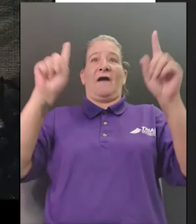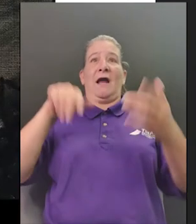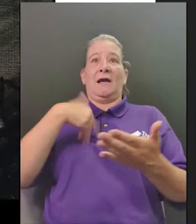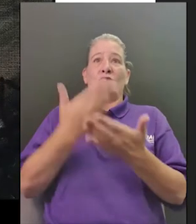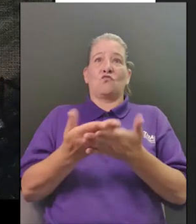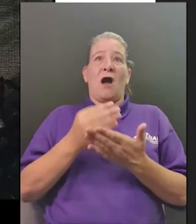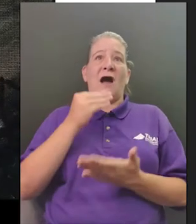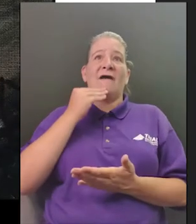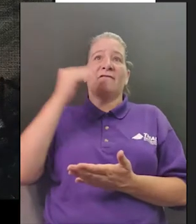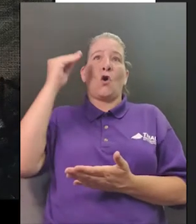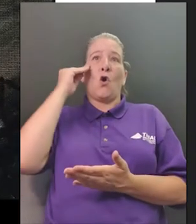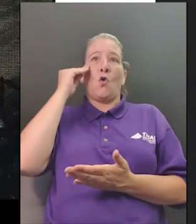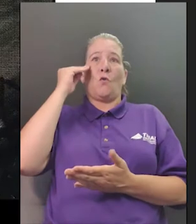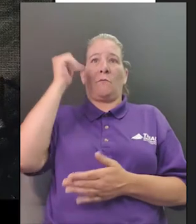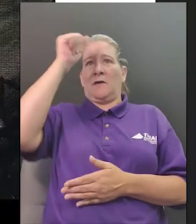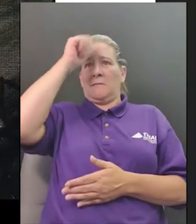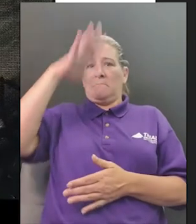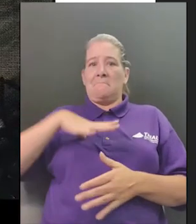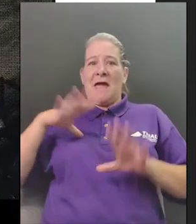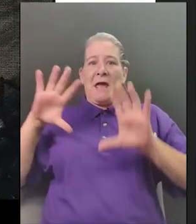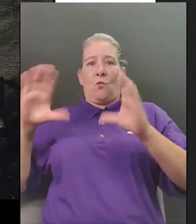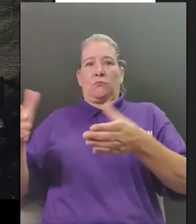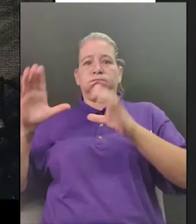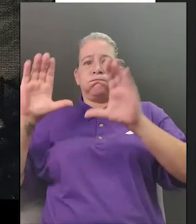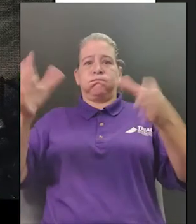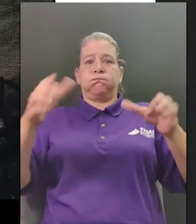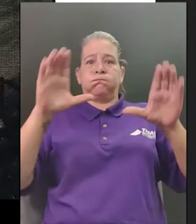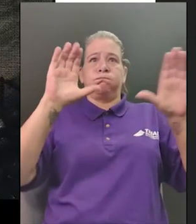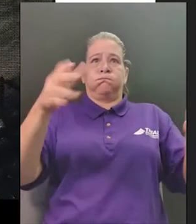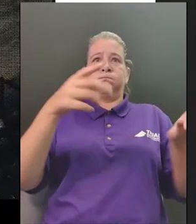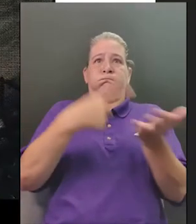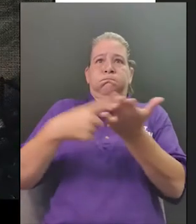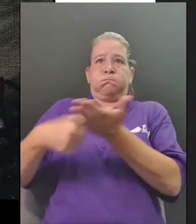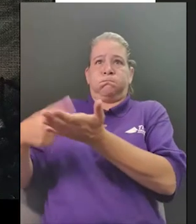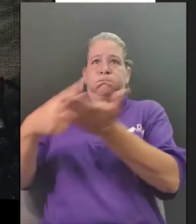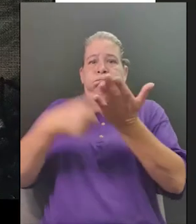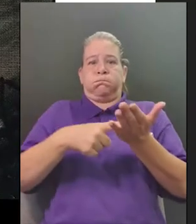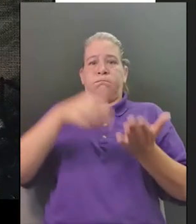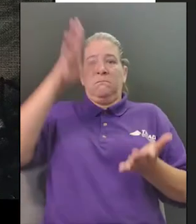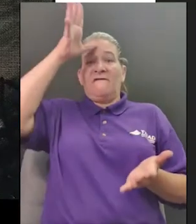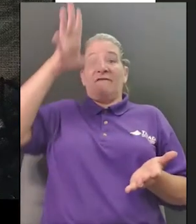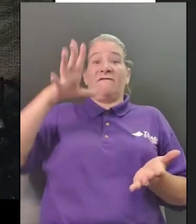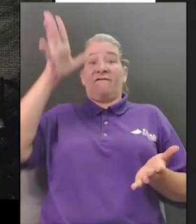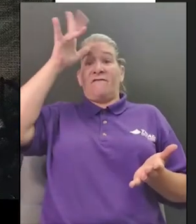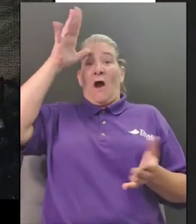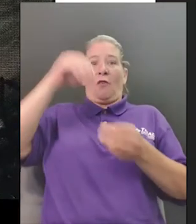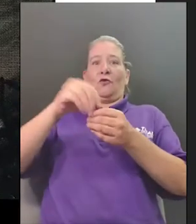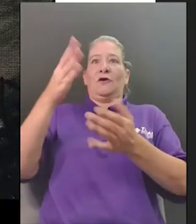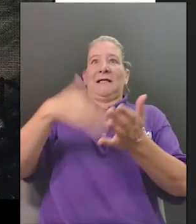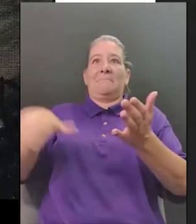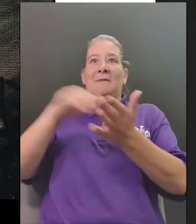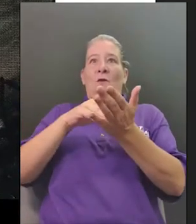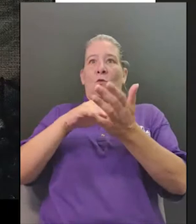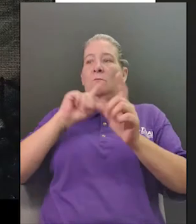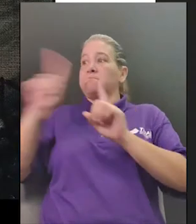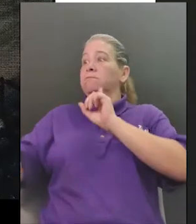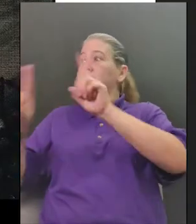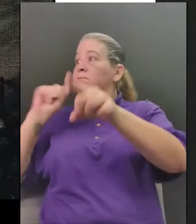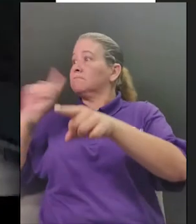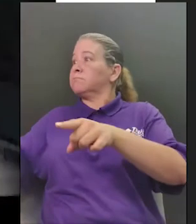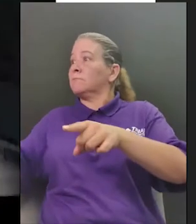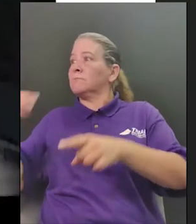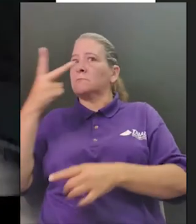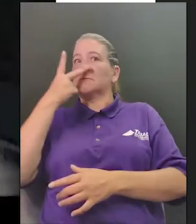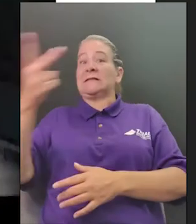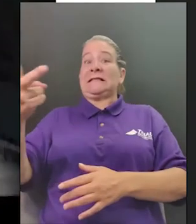ranks father stood in the middle of the field shouting orders he turned settle oh let me